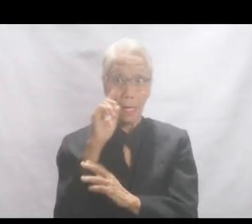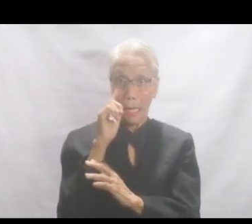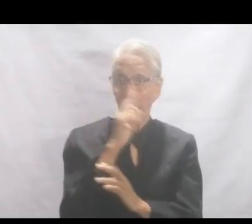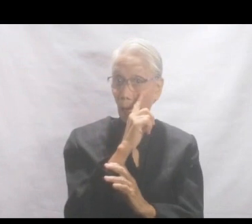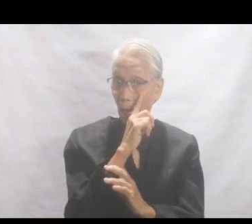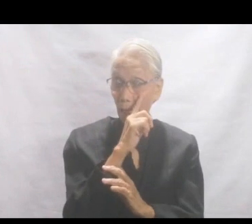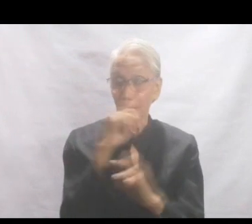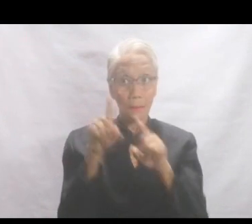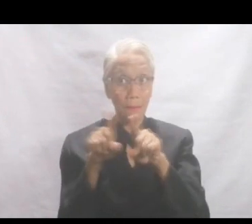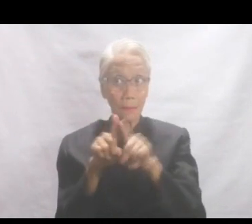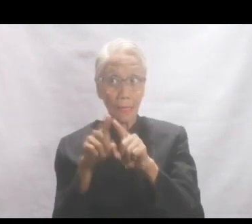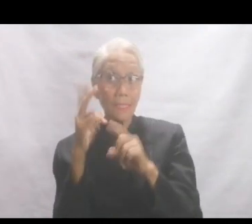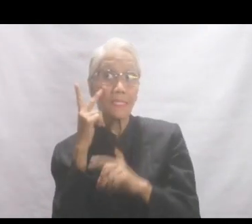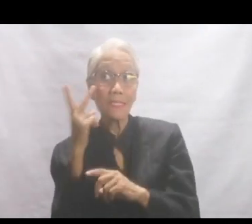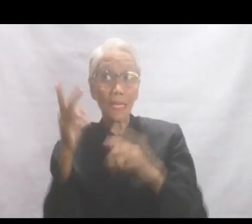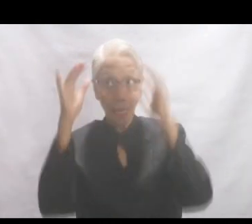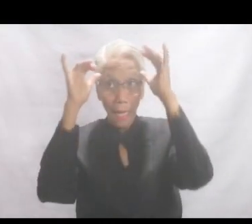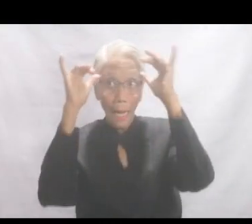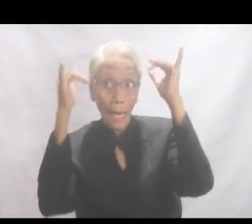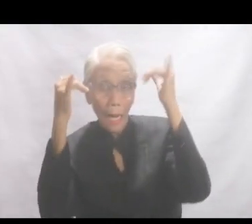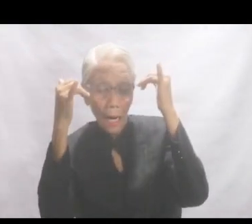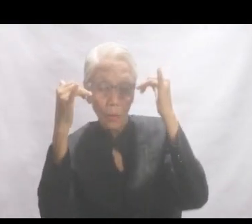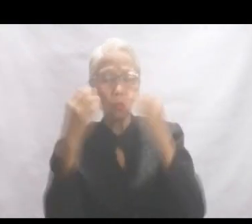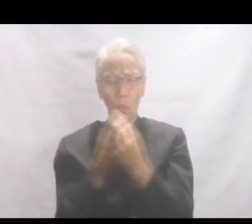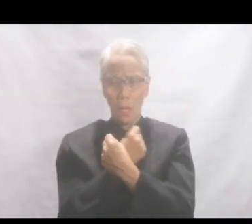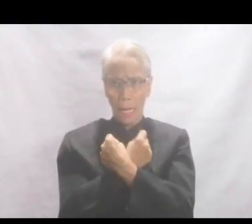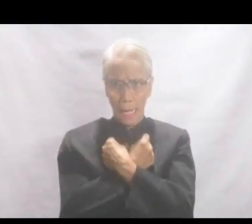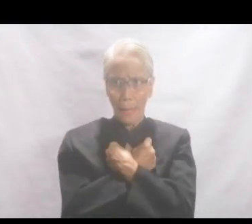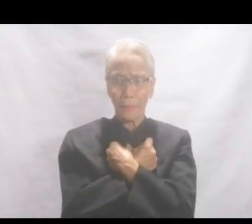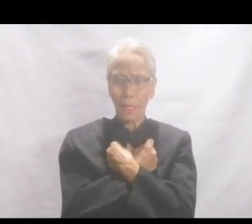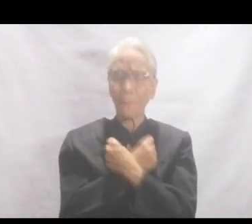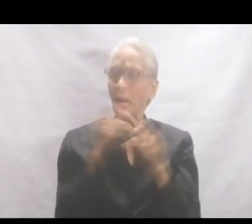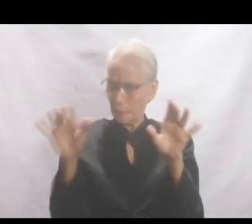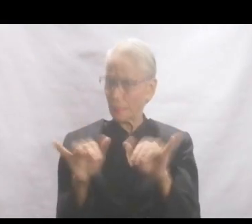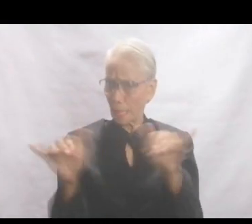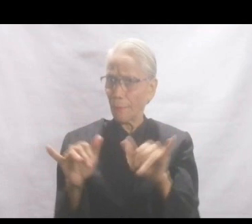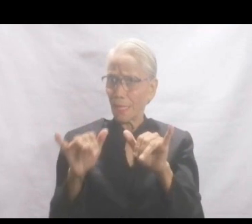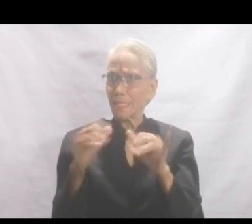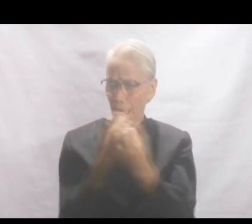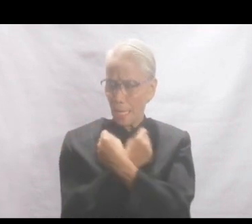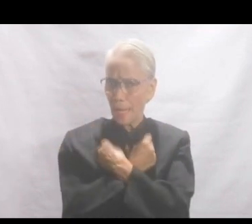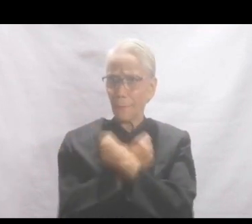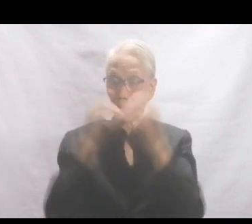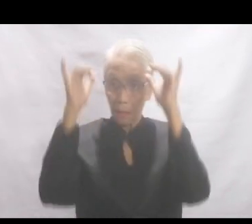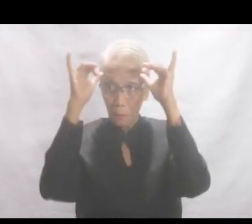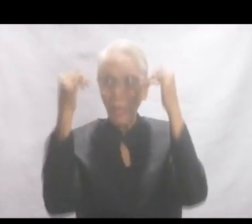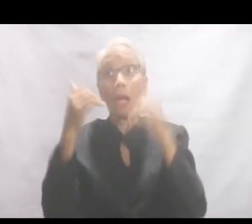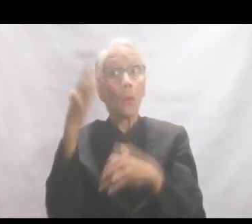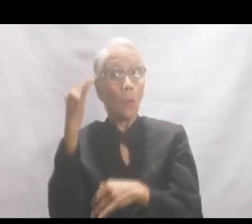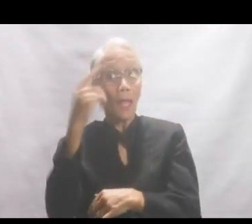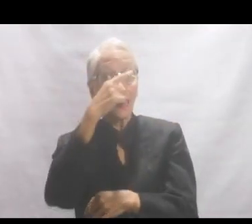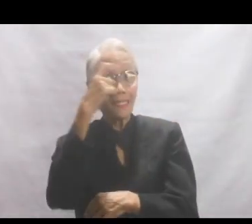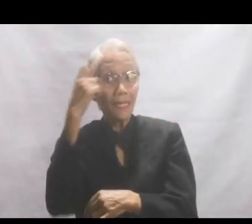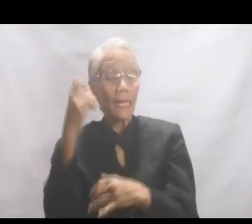as they see a cow, to love Him as they love their cow. They love their cow for